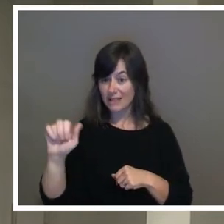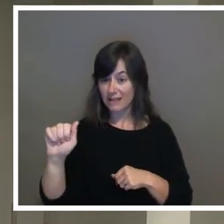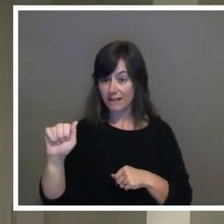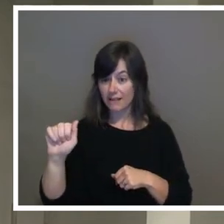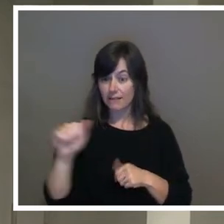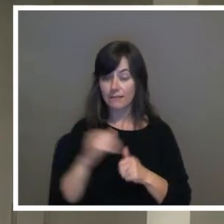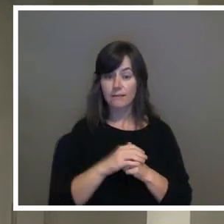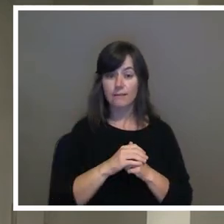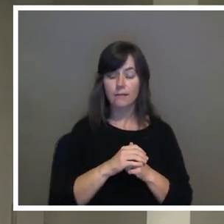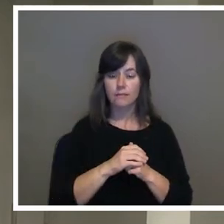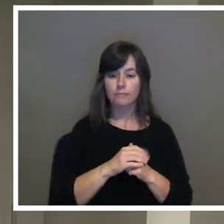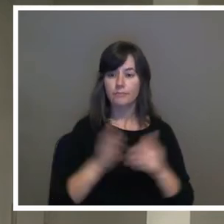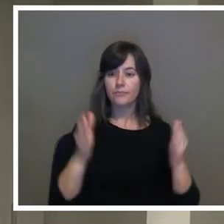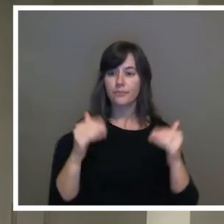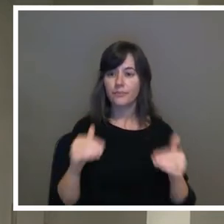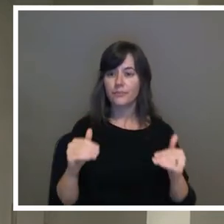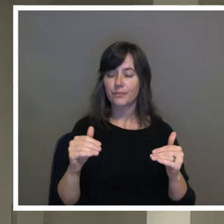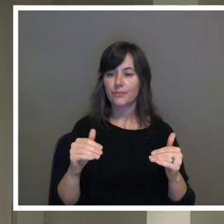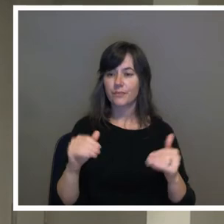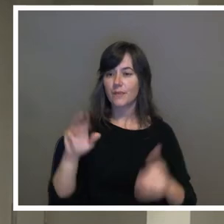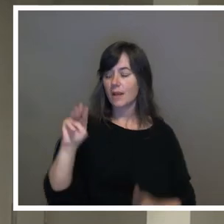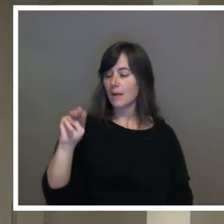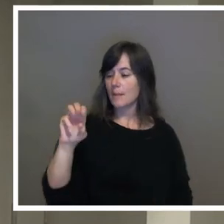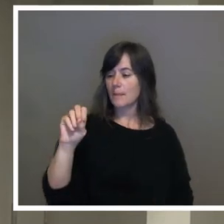All right. Take it away, Mr. Montemayor.